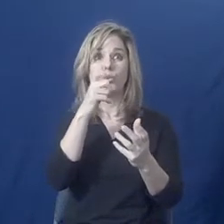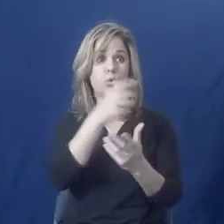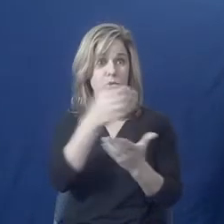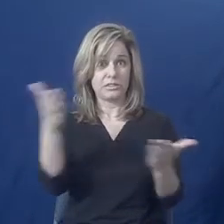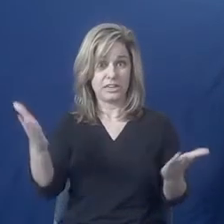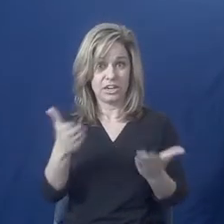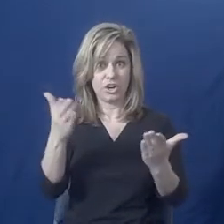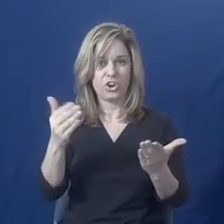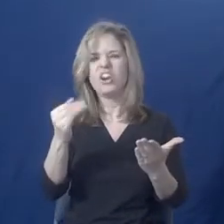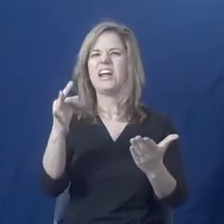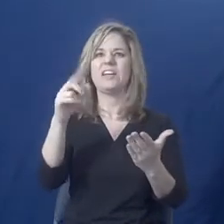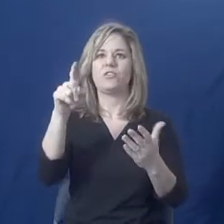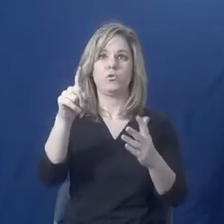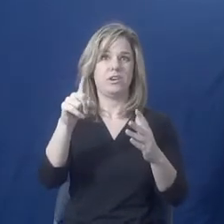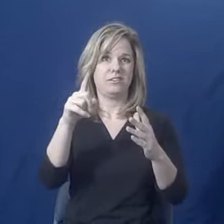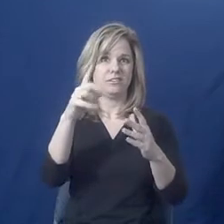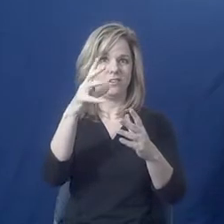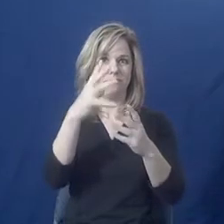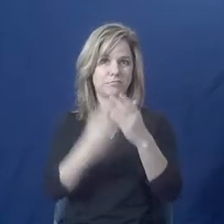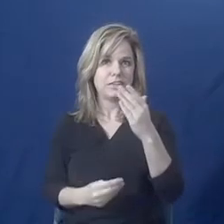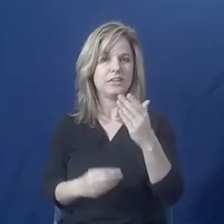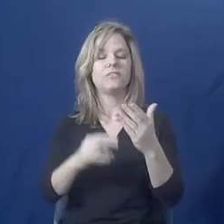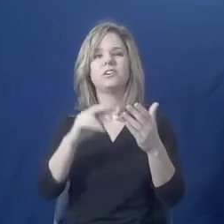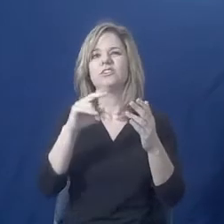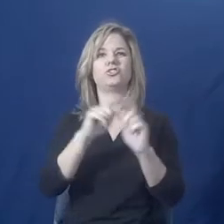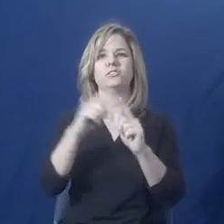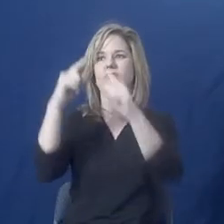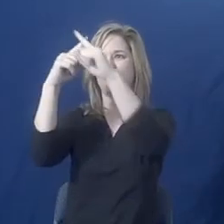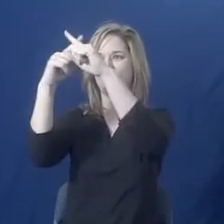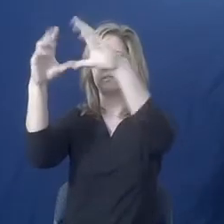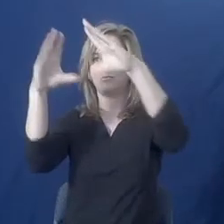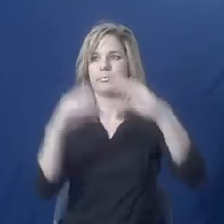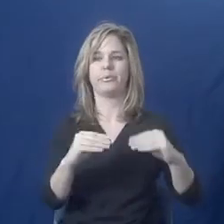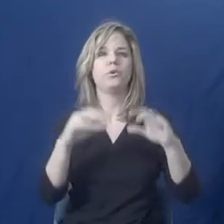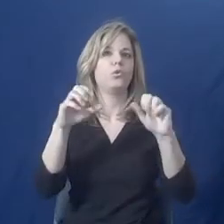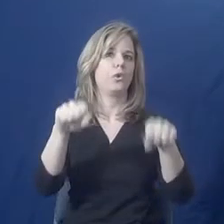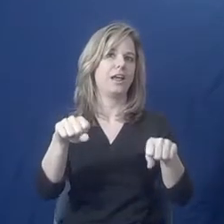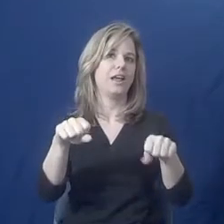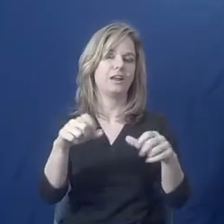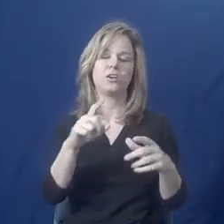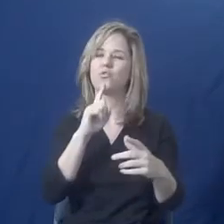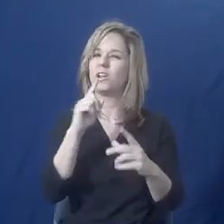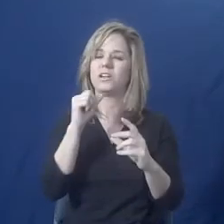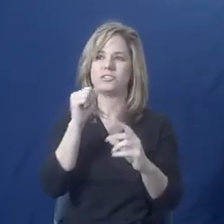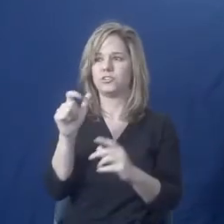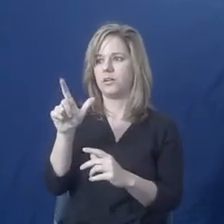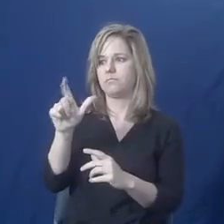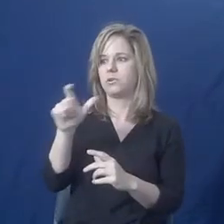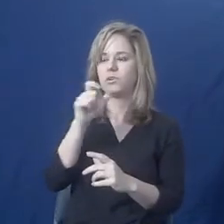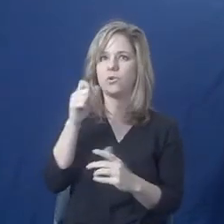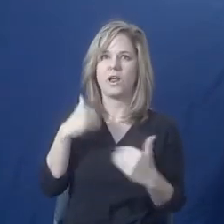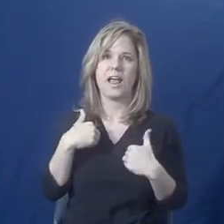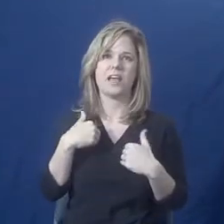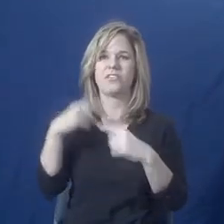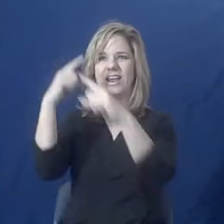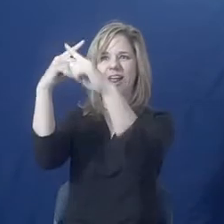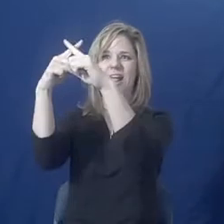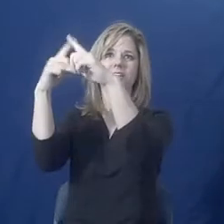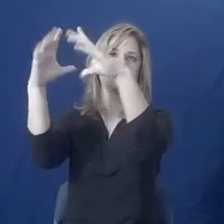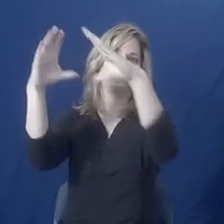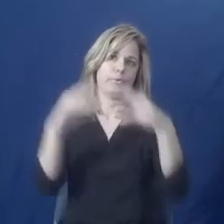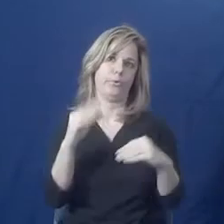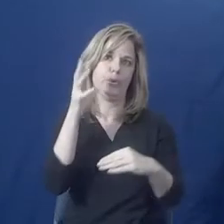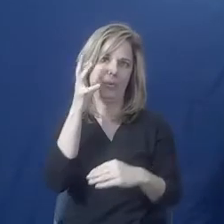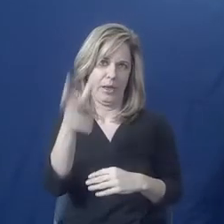the room, just X out this web page. Just close the entire web page. We don't have a button to shut it down. So you just have to